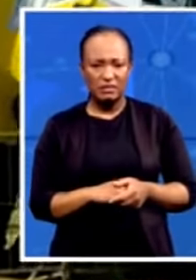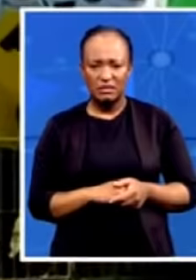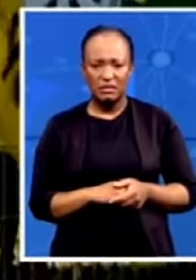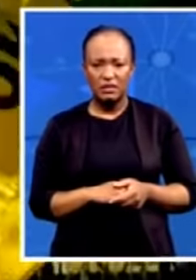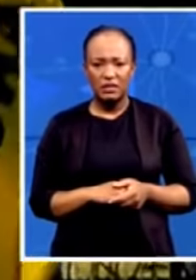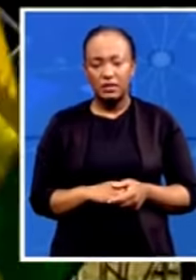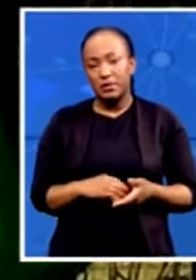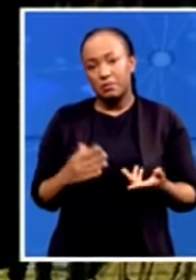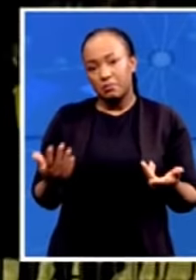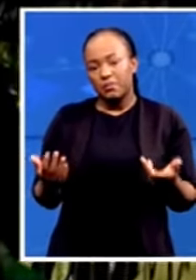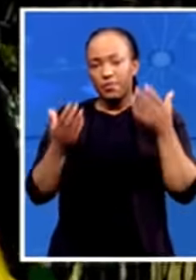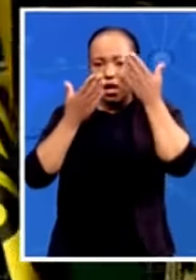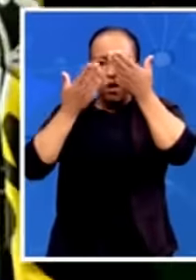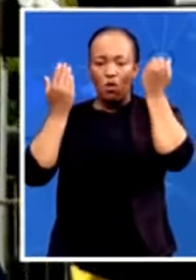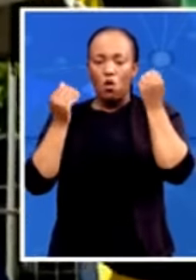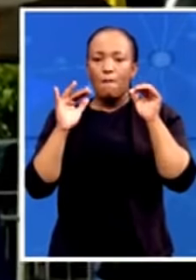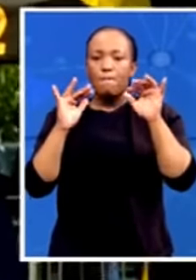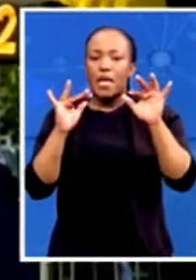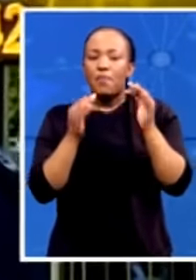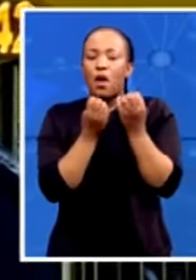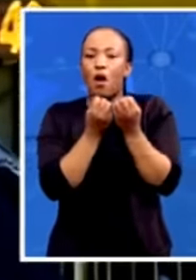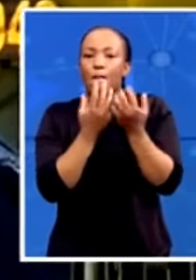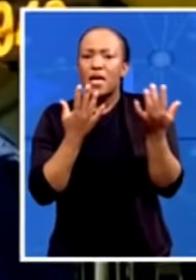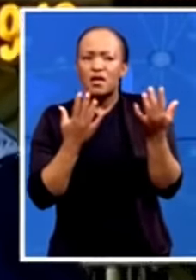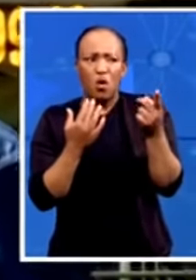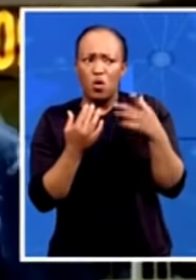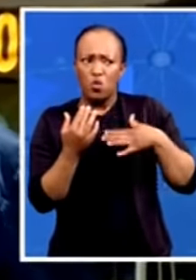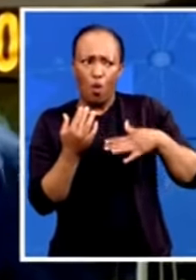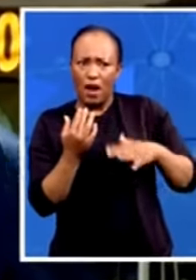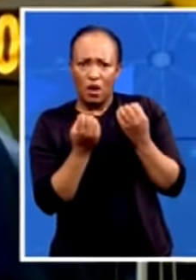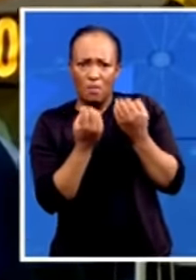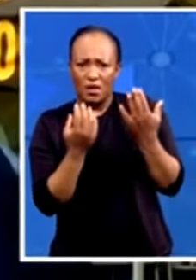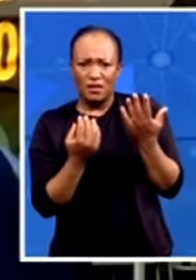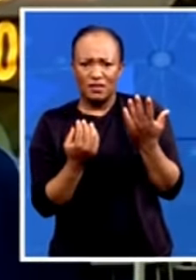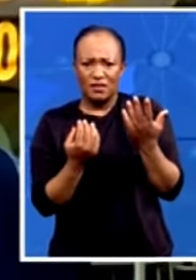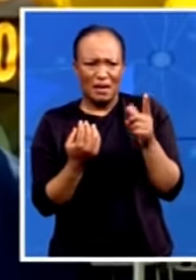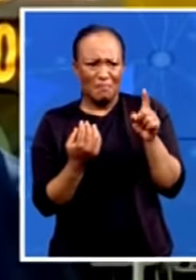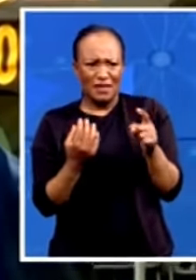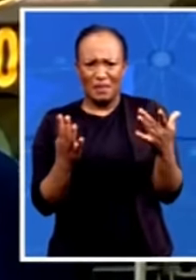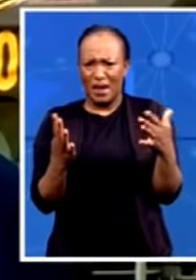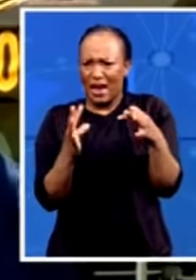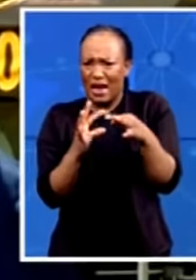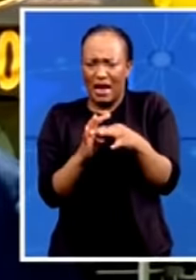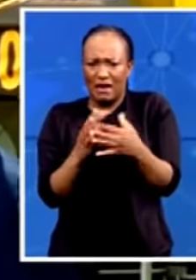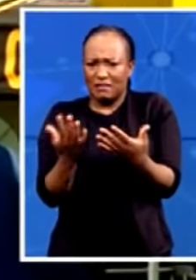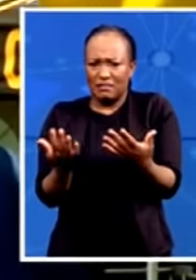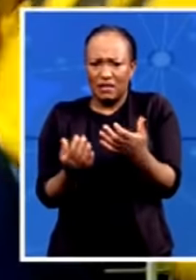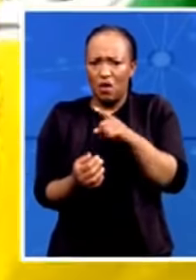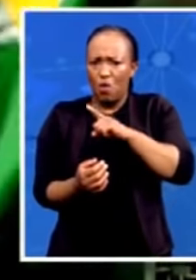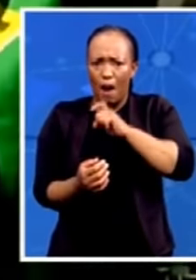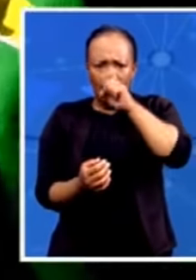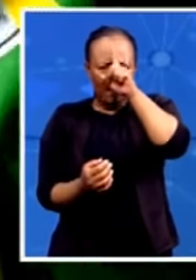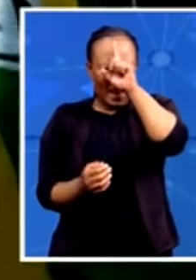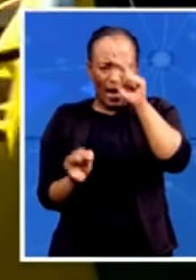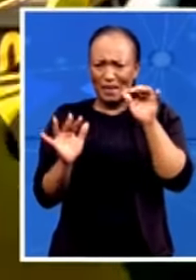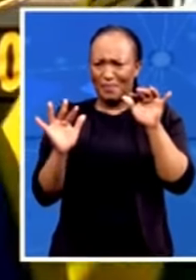people that are interested in what does it have to do with the fact that black people in totality, except those that do